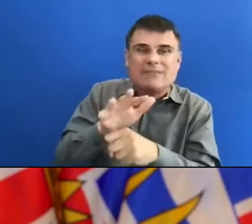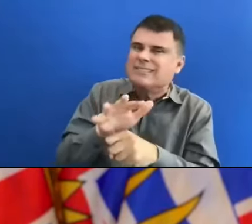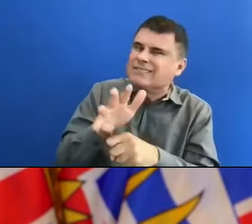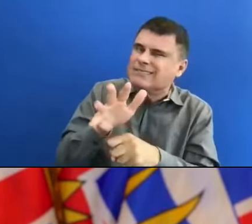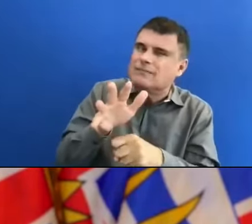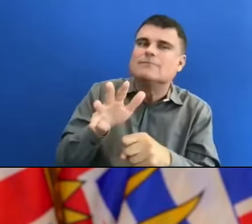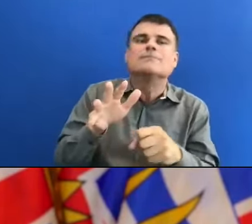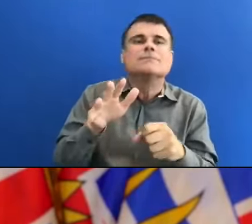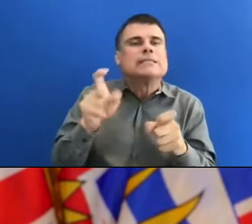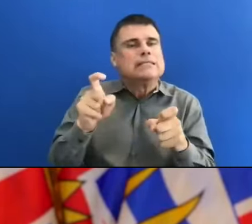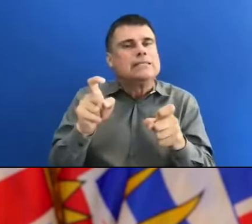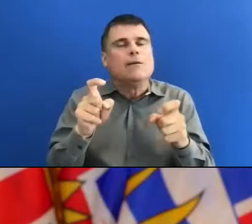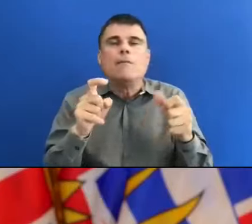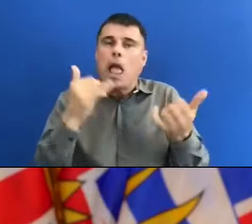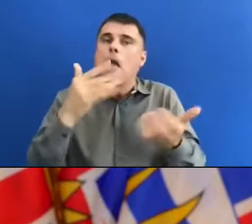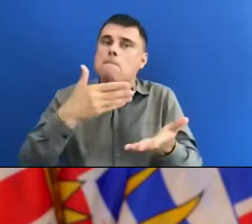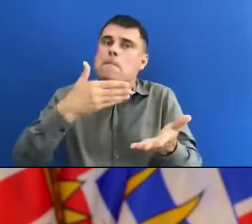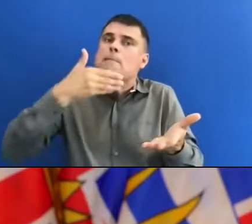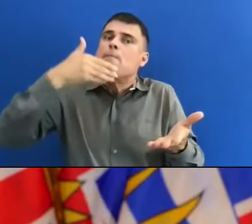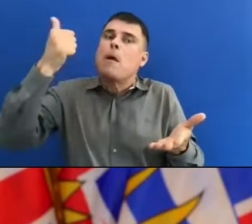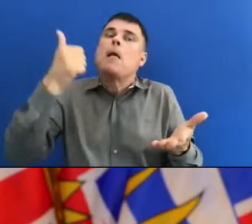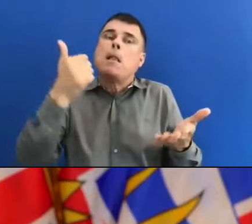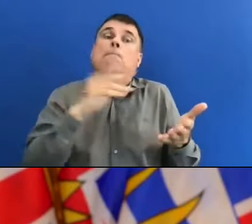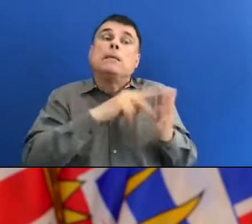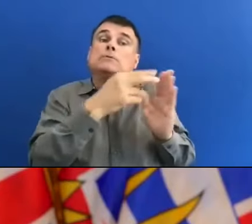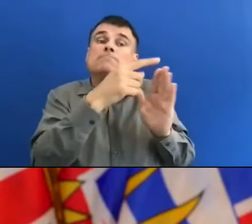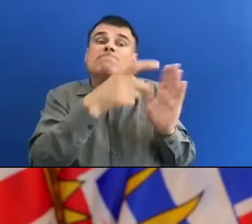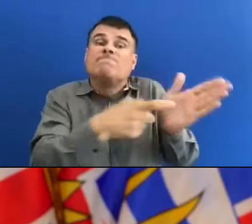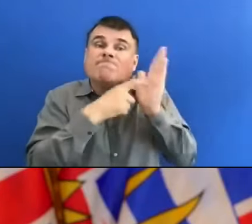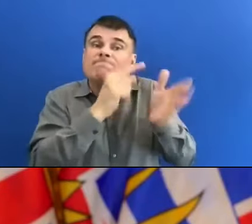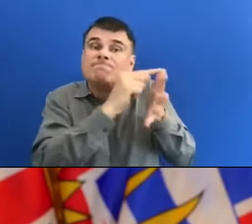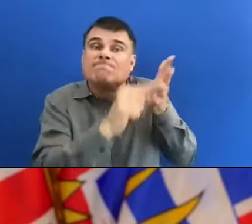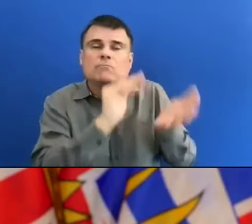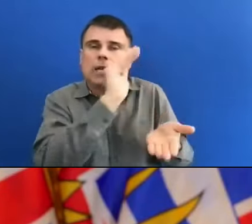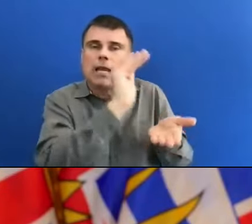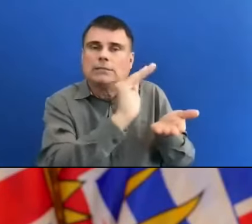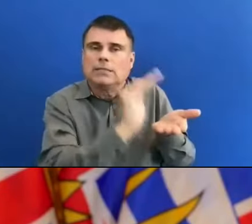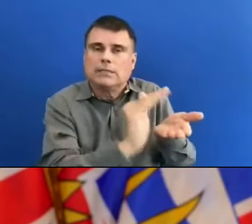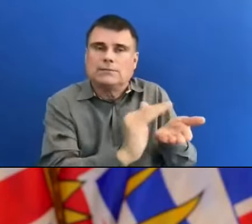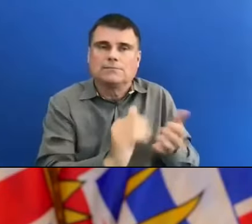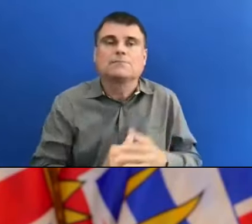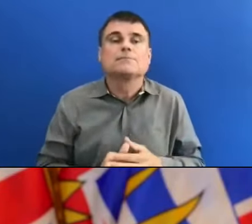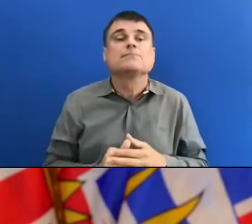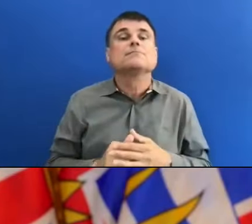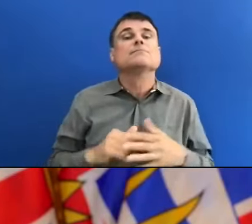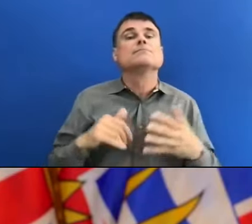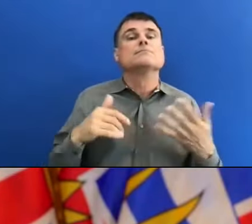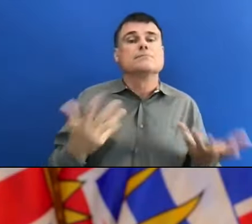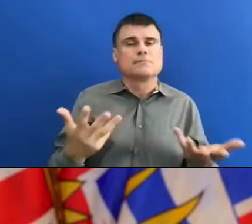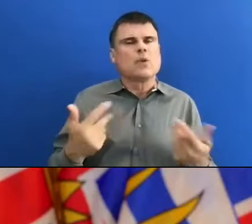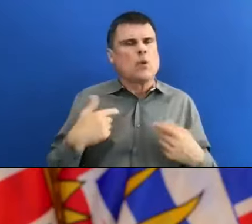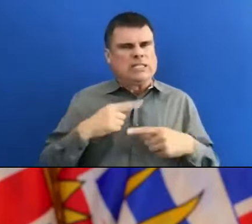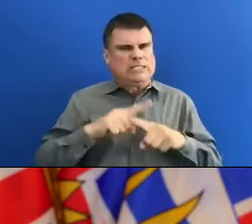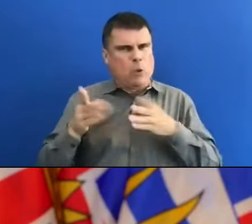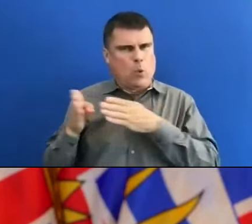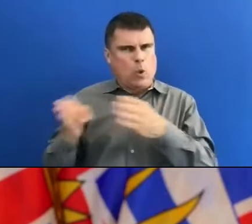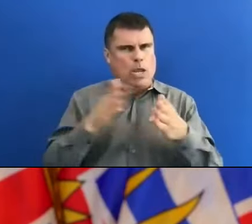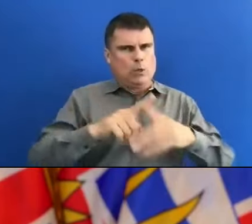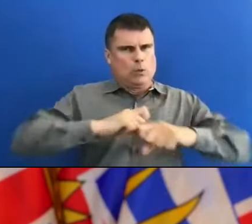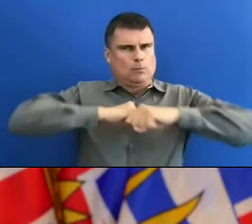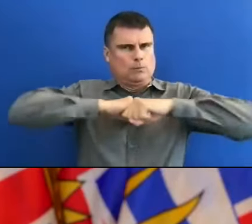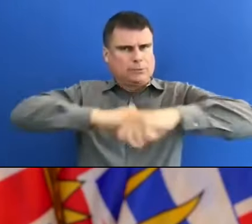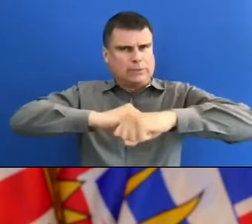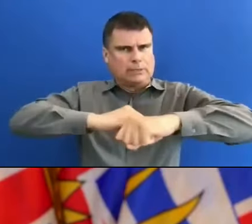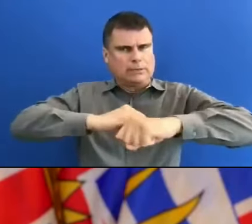We have always had a series of layers of protection. And we always know that the last layer of protection, our